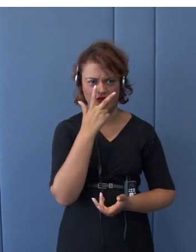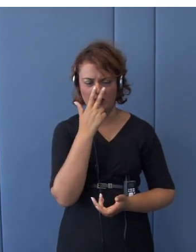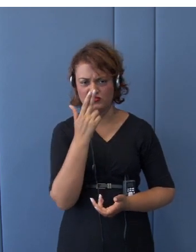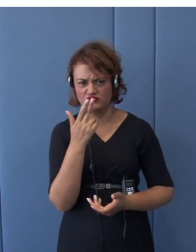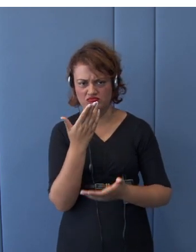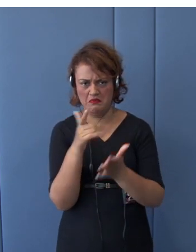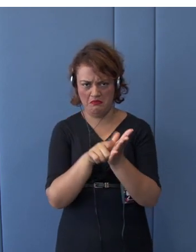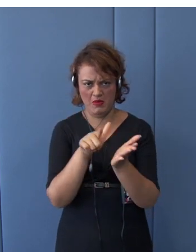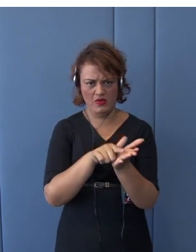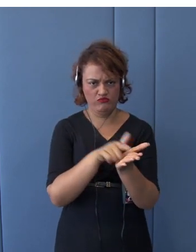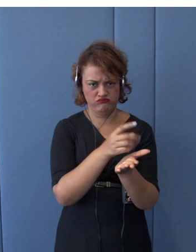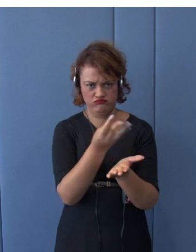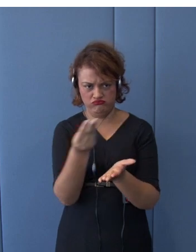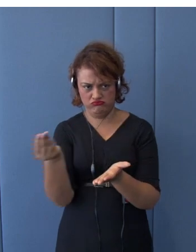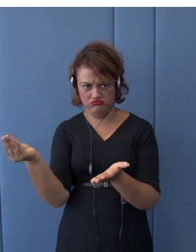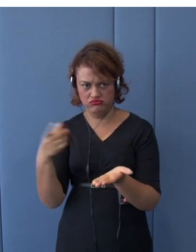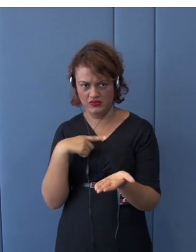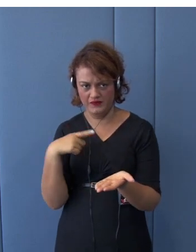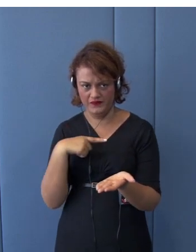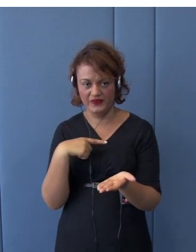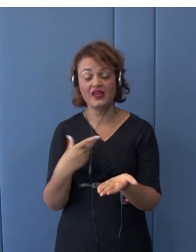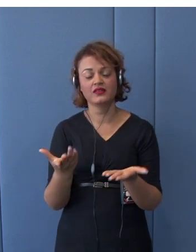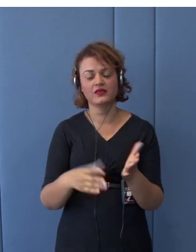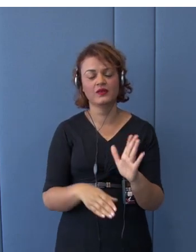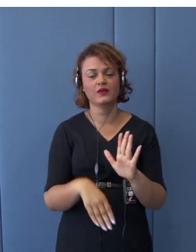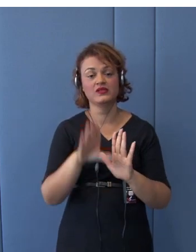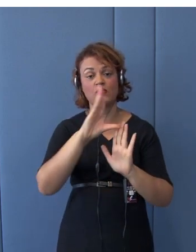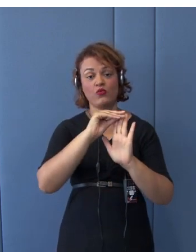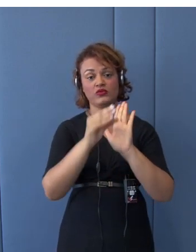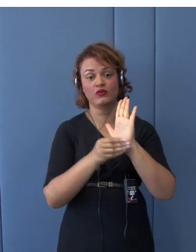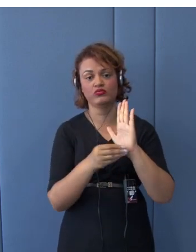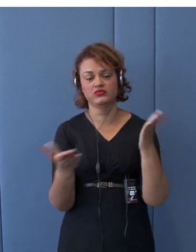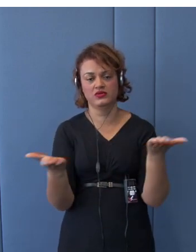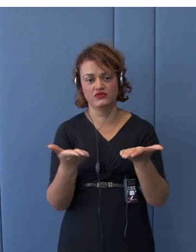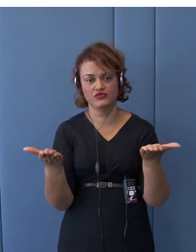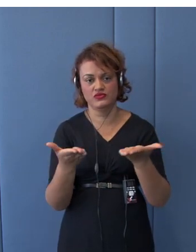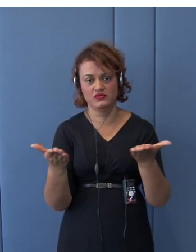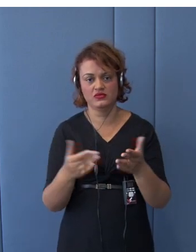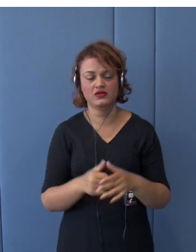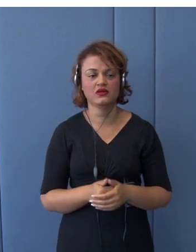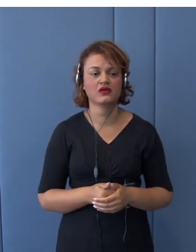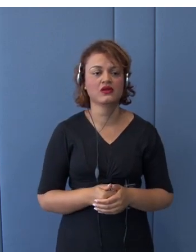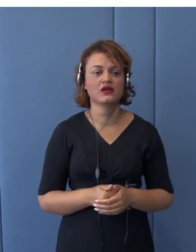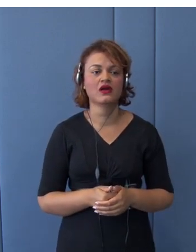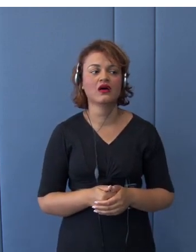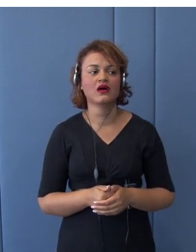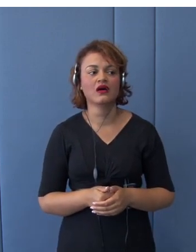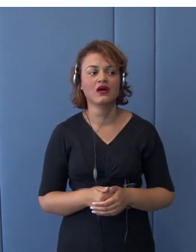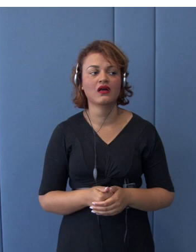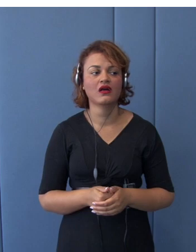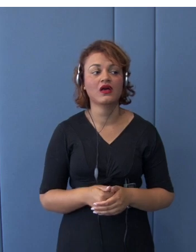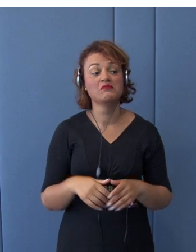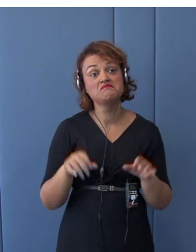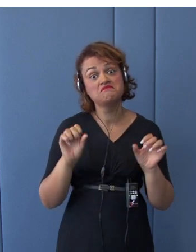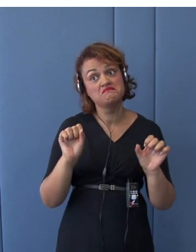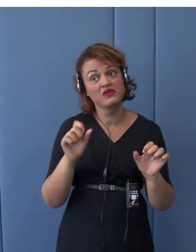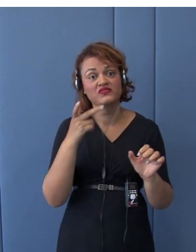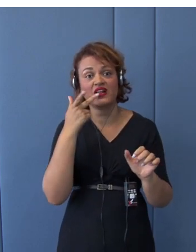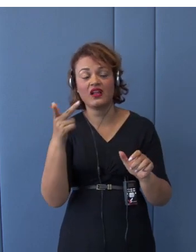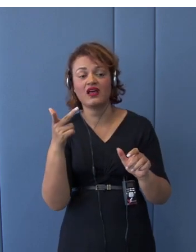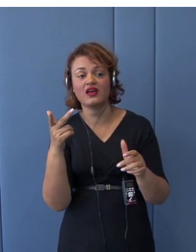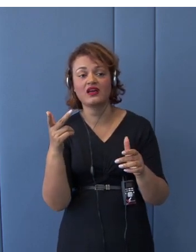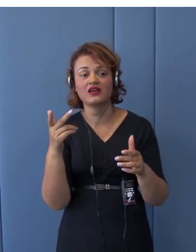content is this. You see, maybe I could touch upon the major sources of uncertainties. Originally,